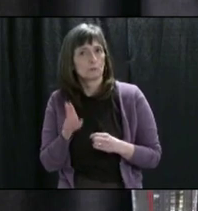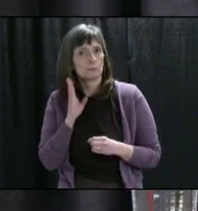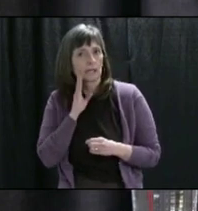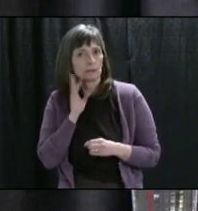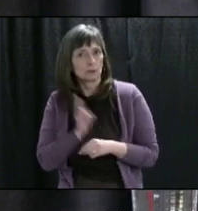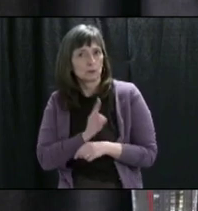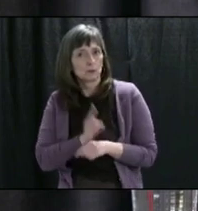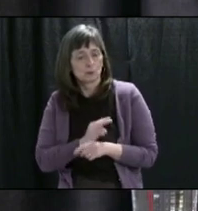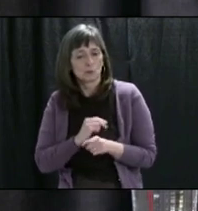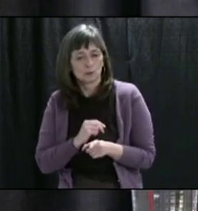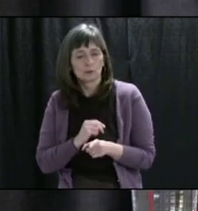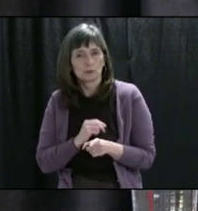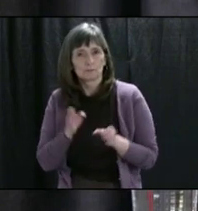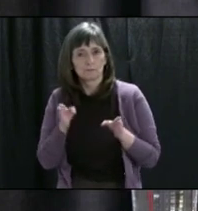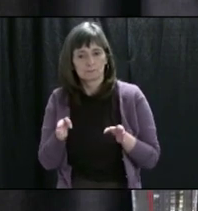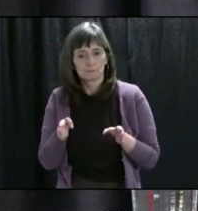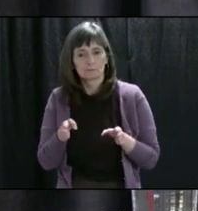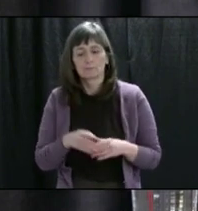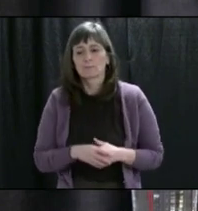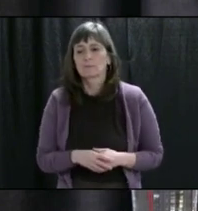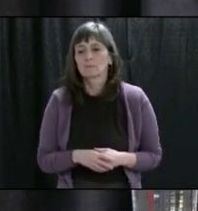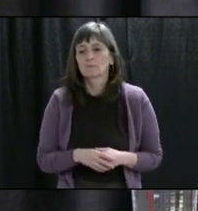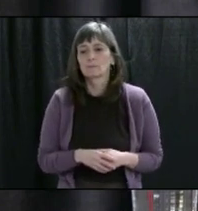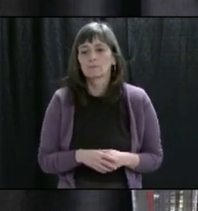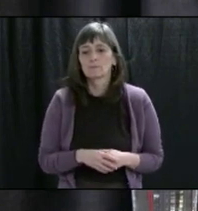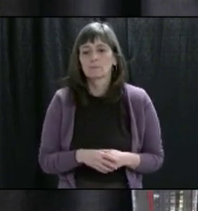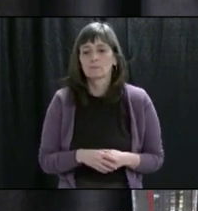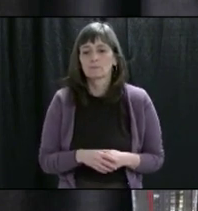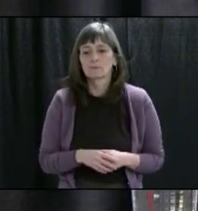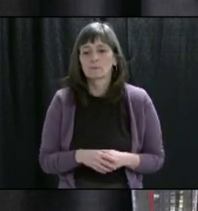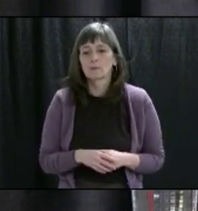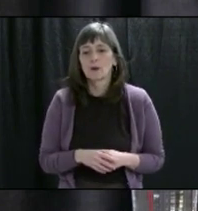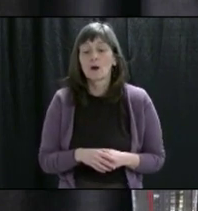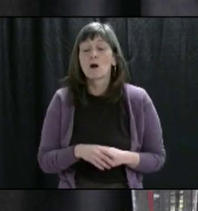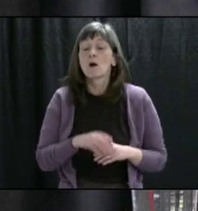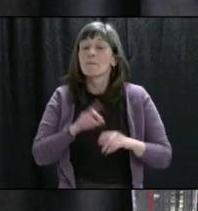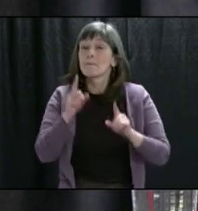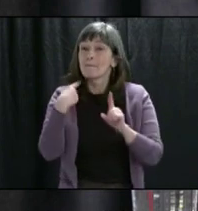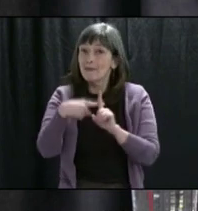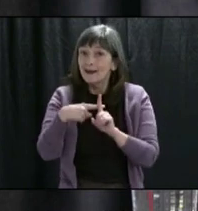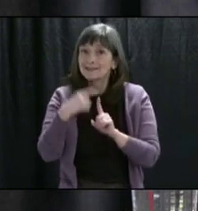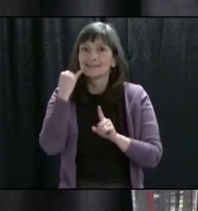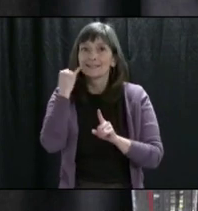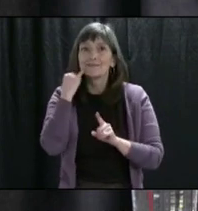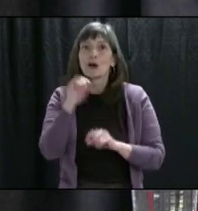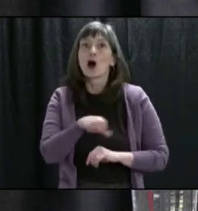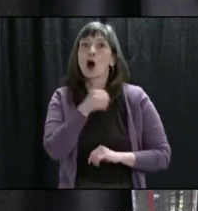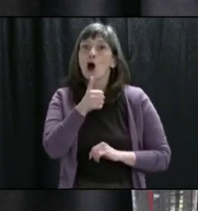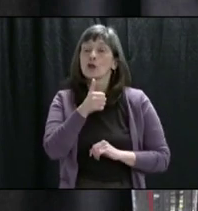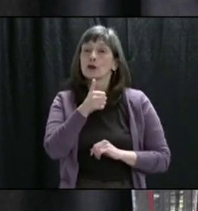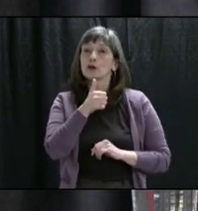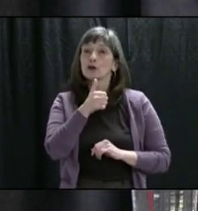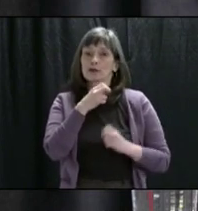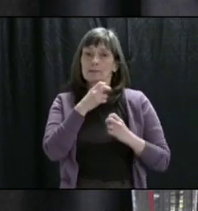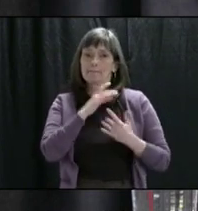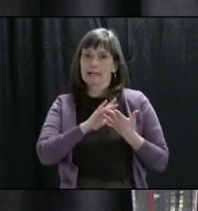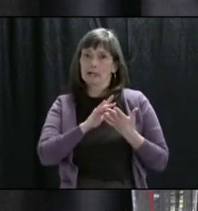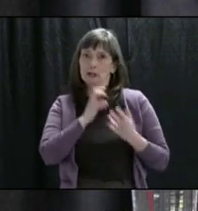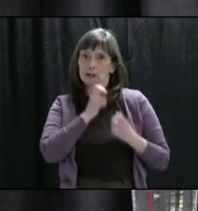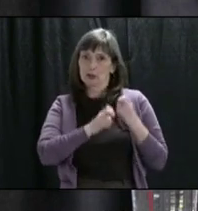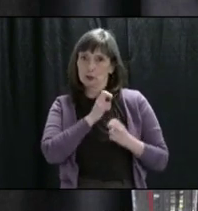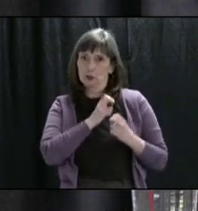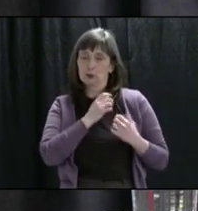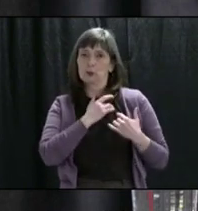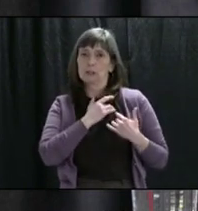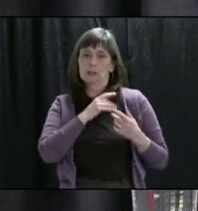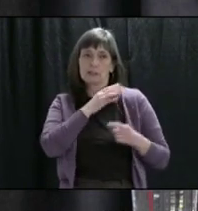The other piece was that if you had two or more other medical problems, you were far more likely not